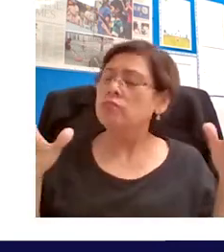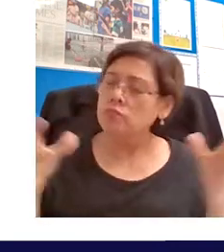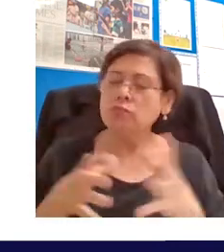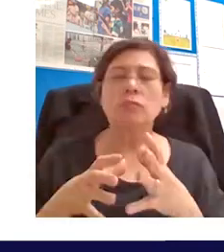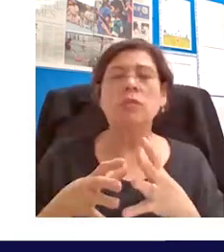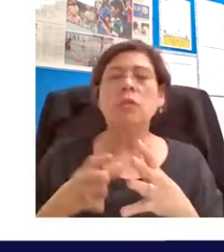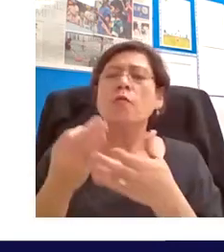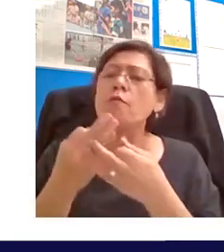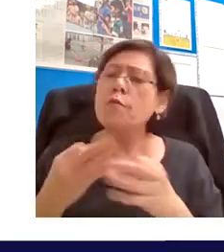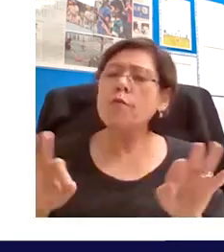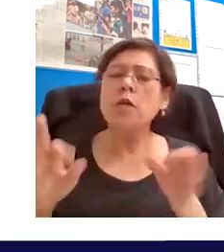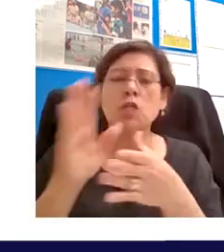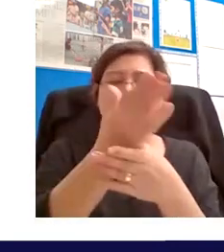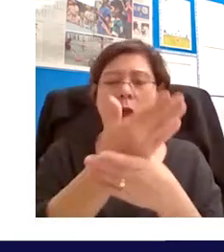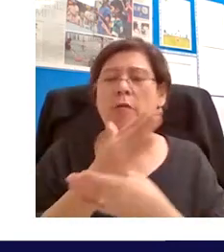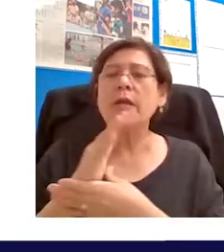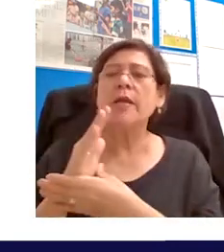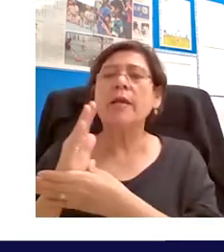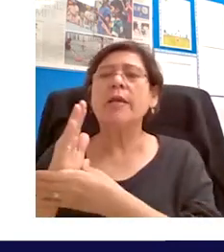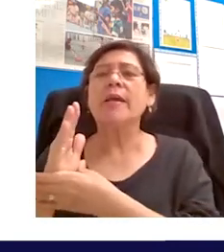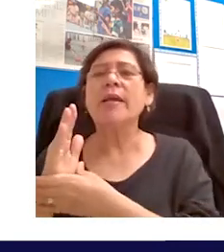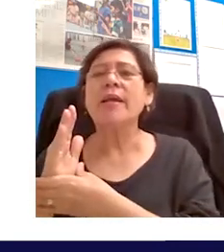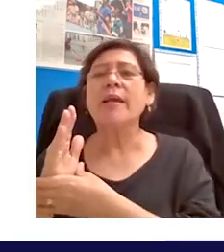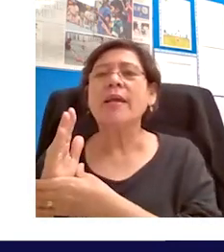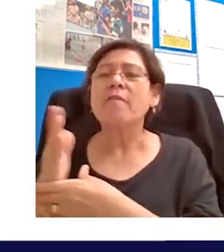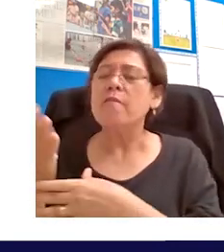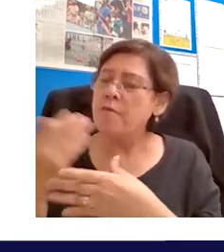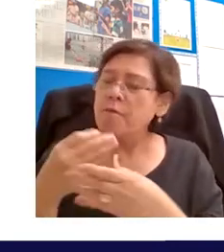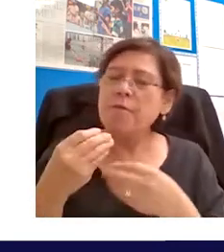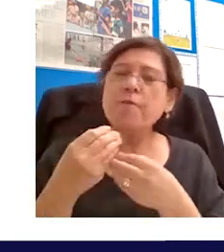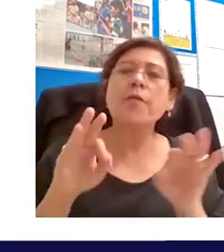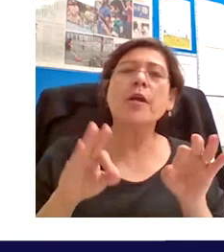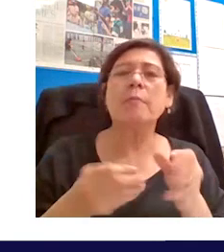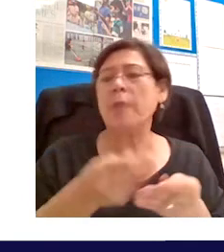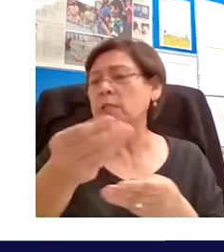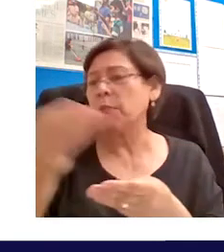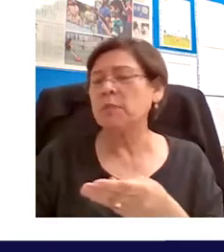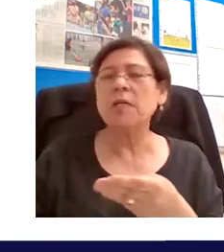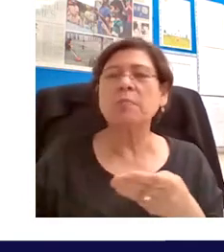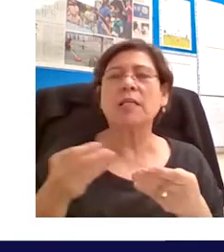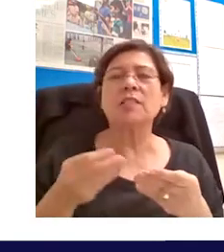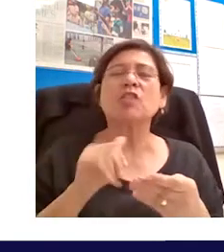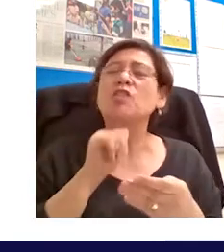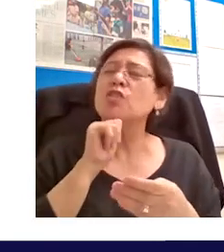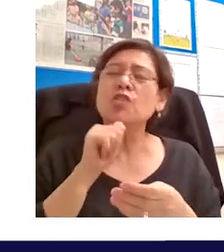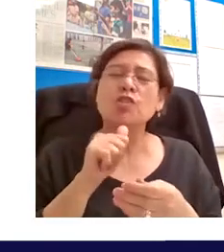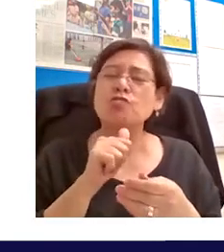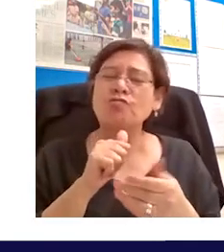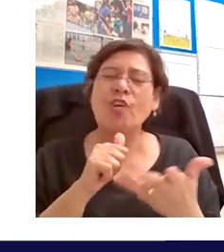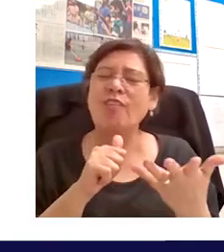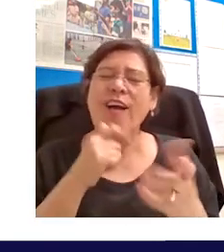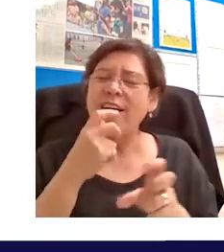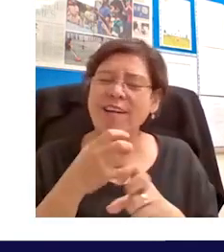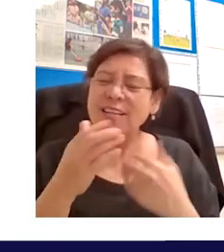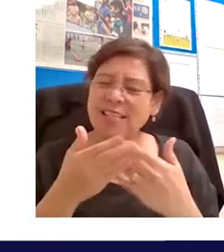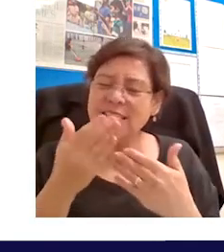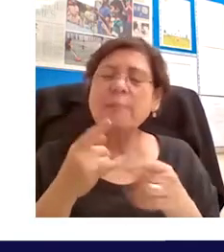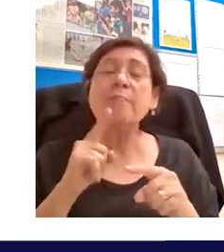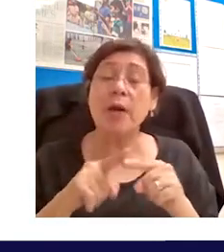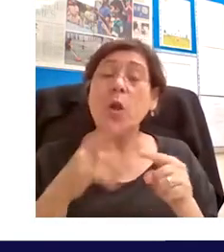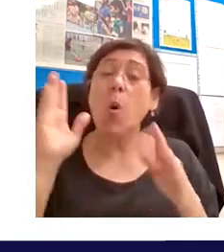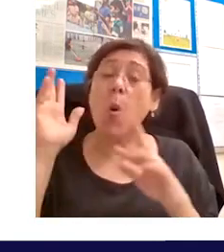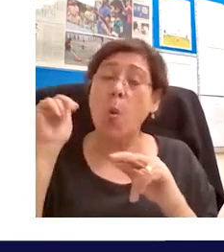passing on we are ways away from uh reaching that perfect state but i think you know there is potential to get there